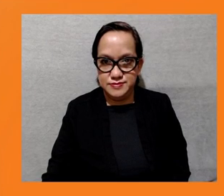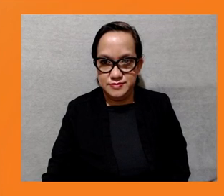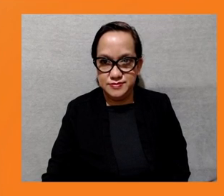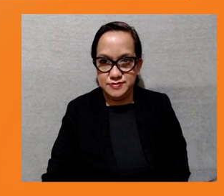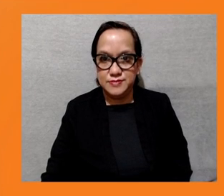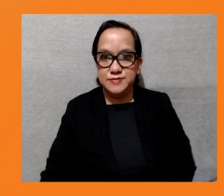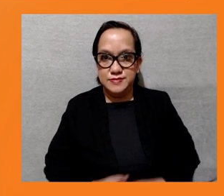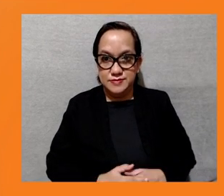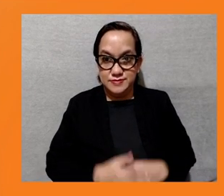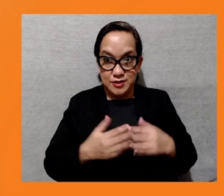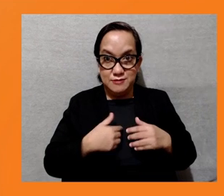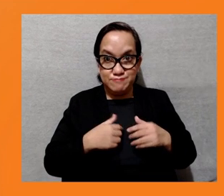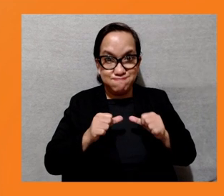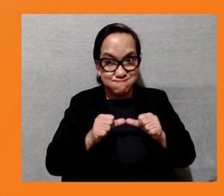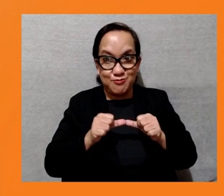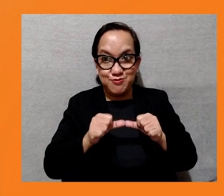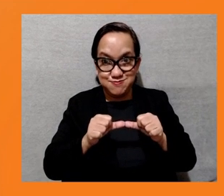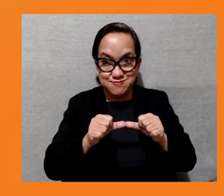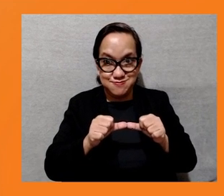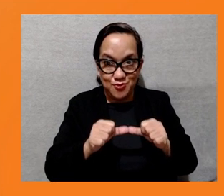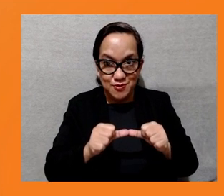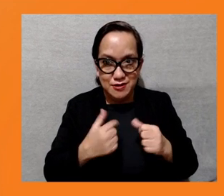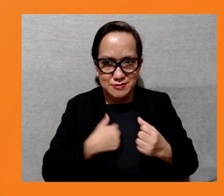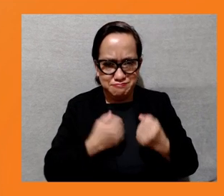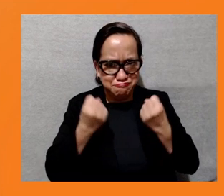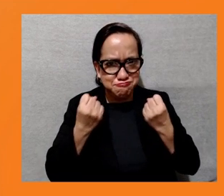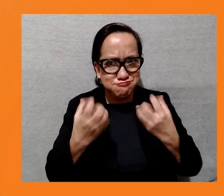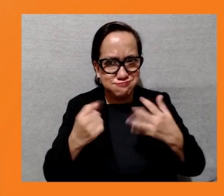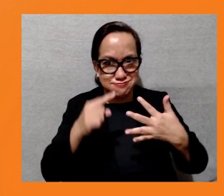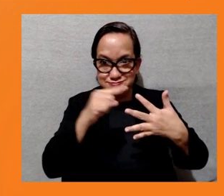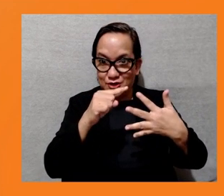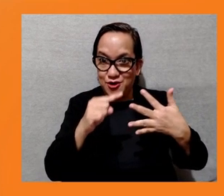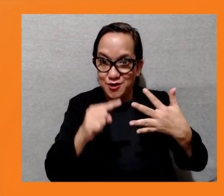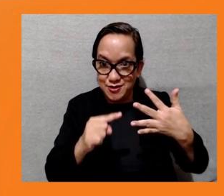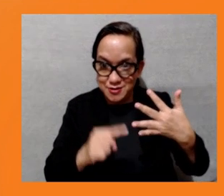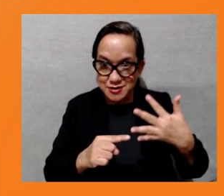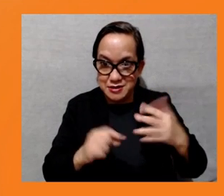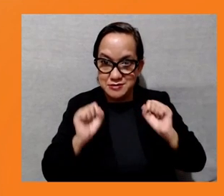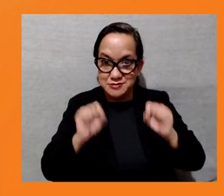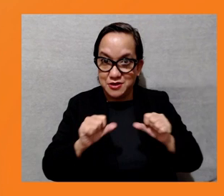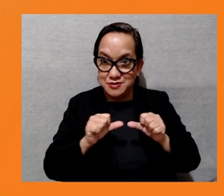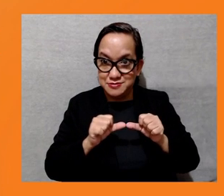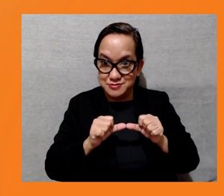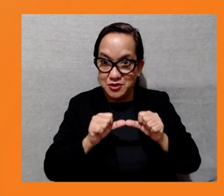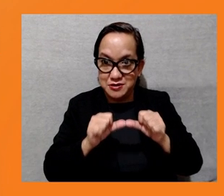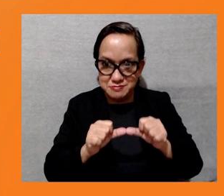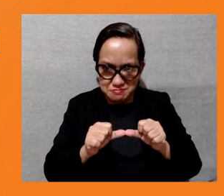there. We want to make time to address some of those questions. So, I'll encourage people to vote